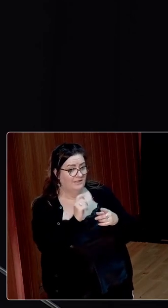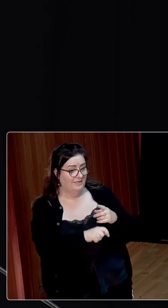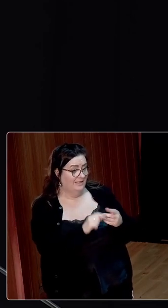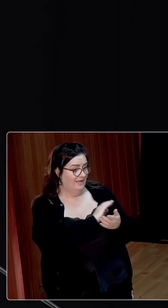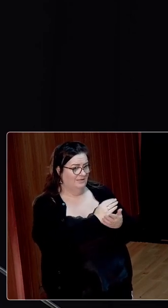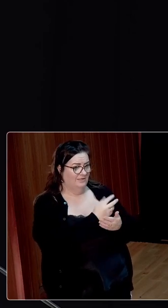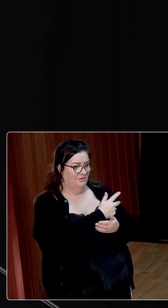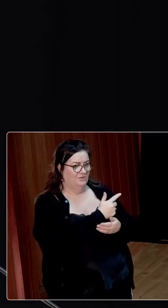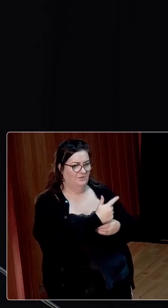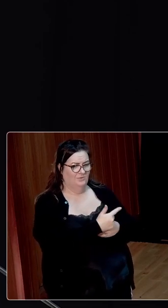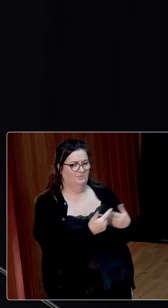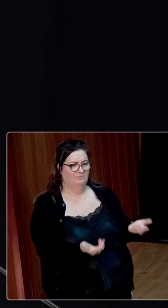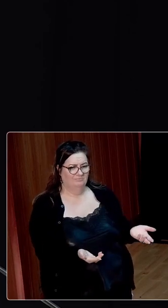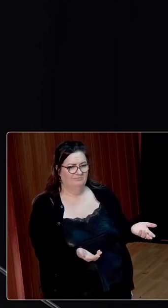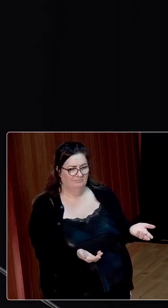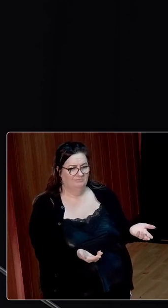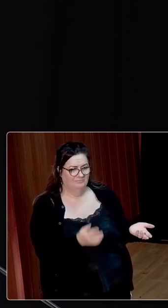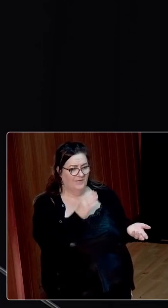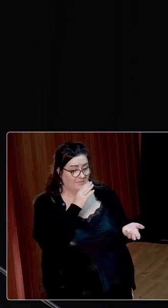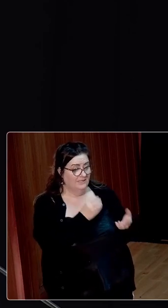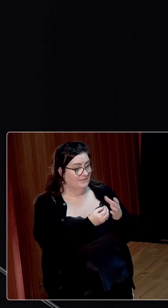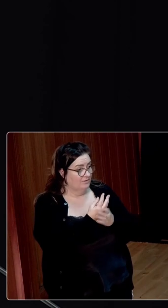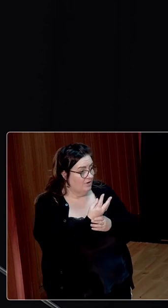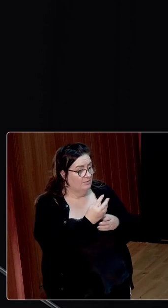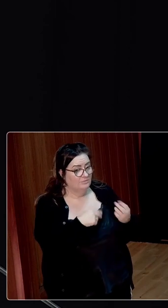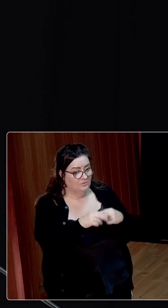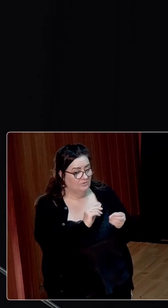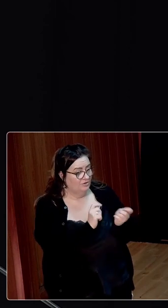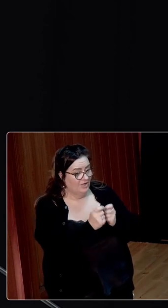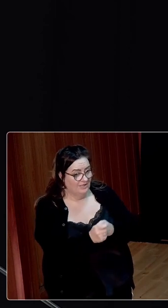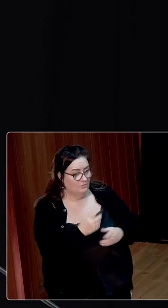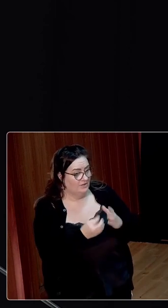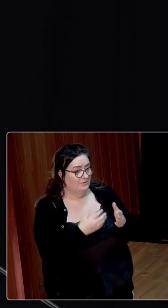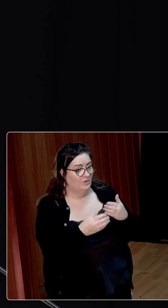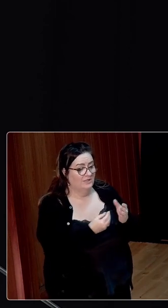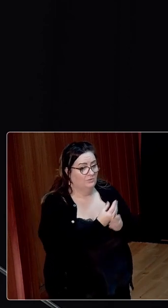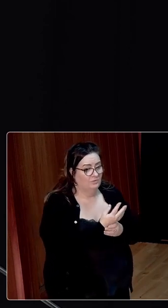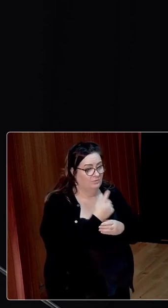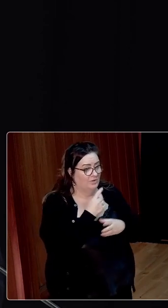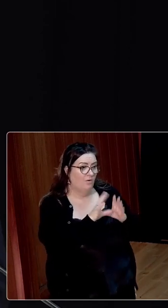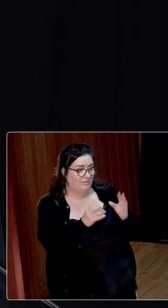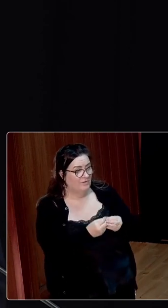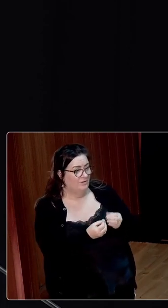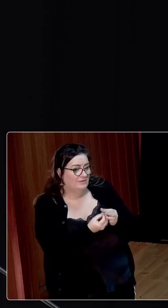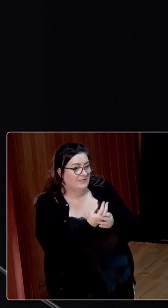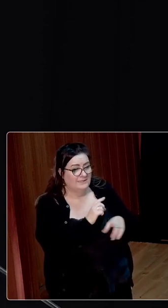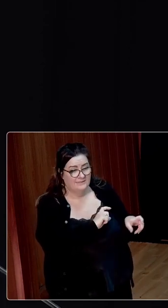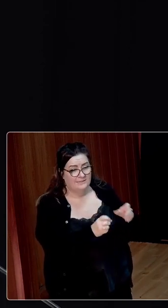in 1932. That is, there had been a shift in the crops used, but not really in the overall area of tillage production.